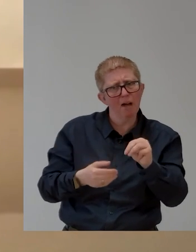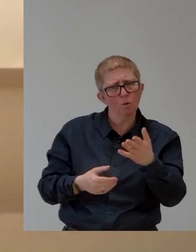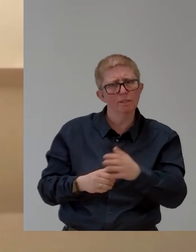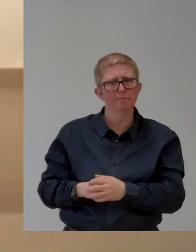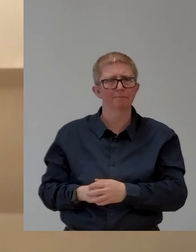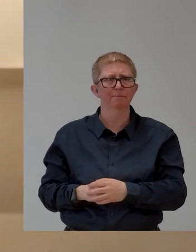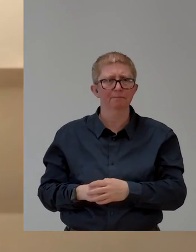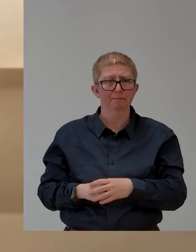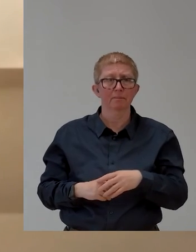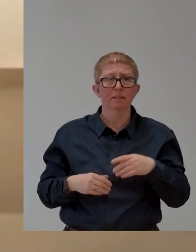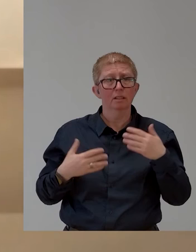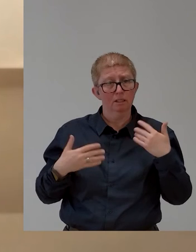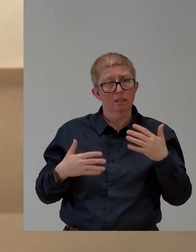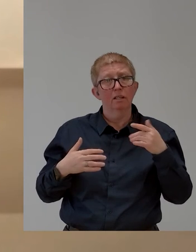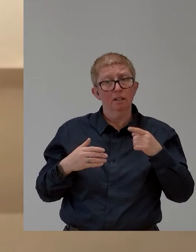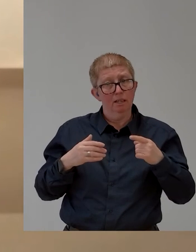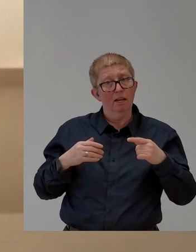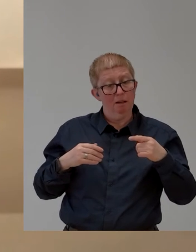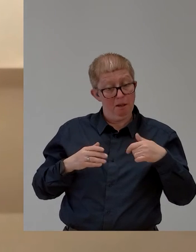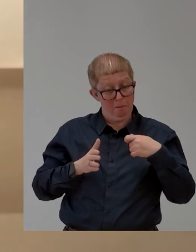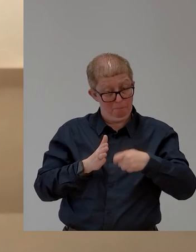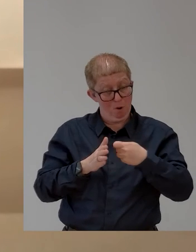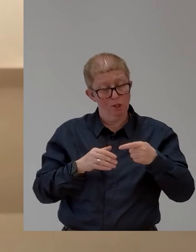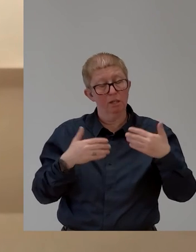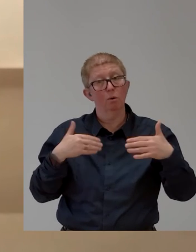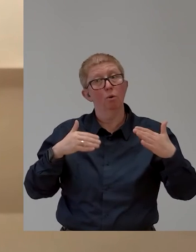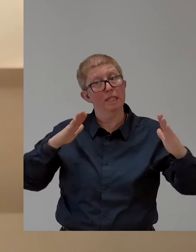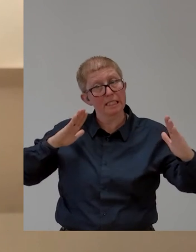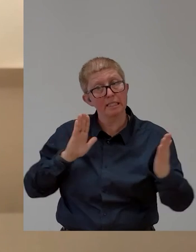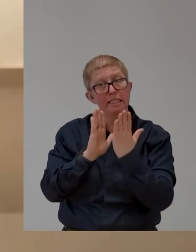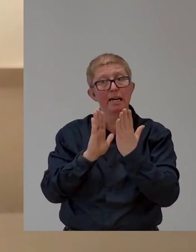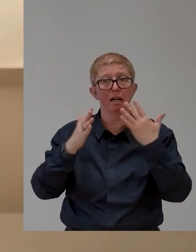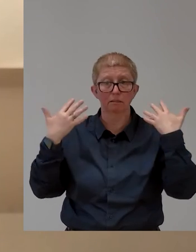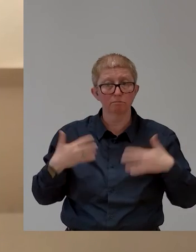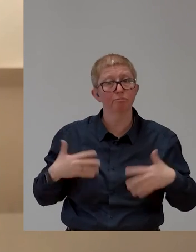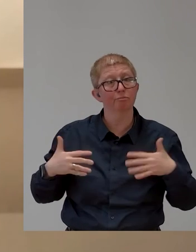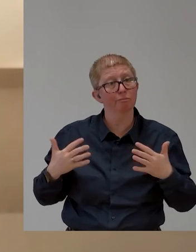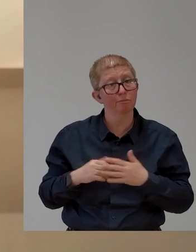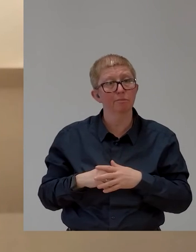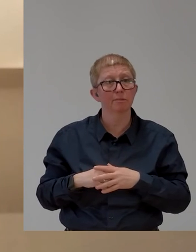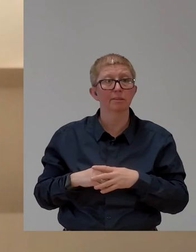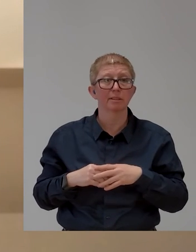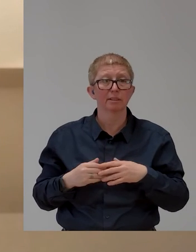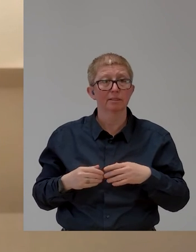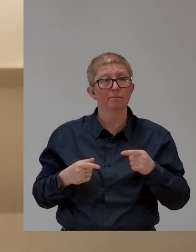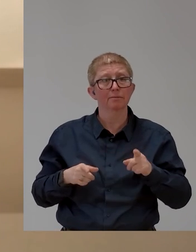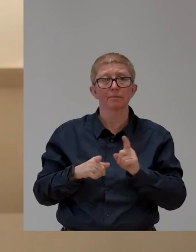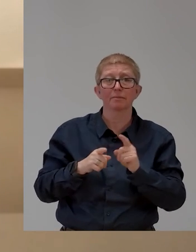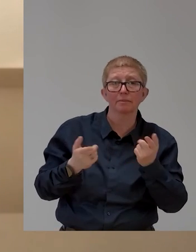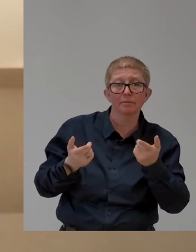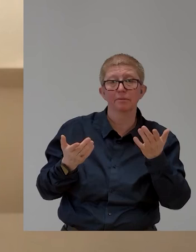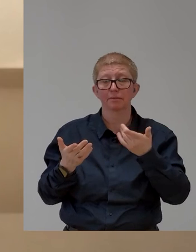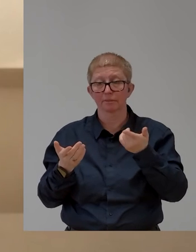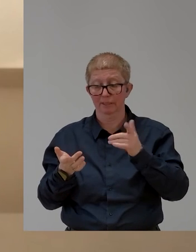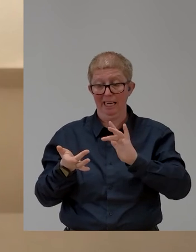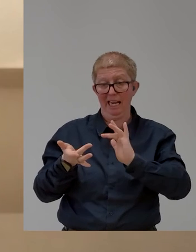especially with the increasing importance of smart devices and the importance of the Internet, obviously crucial to